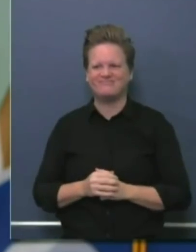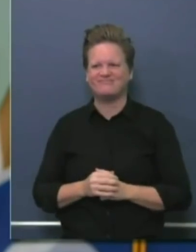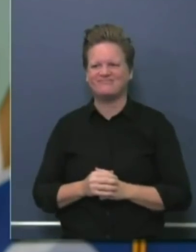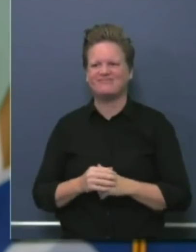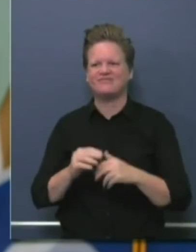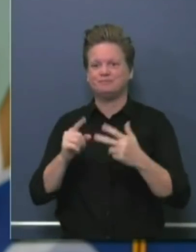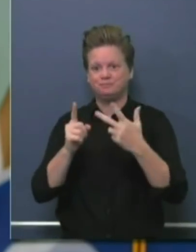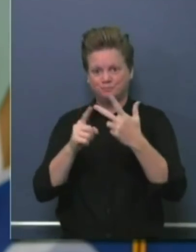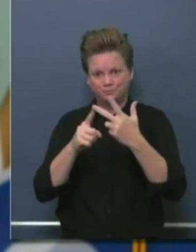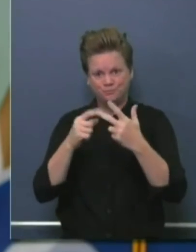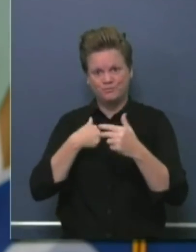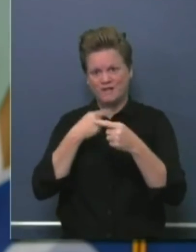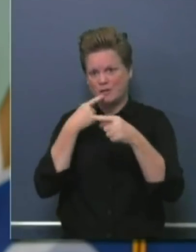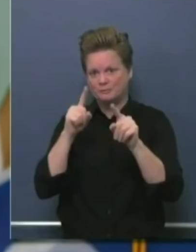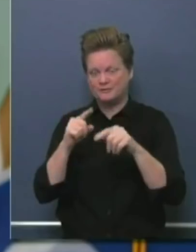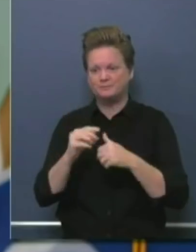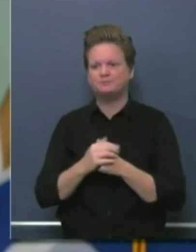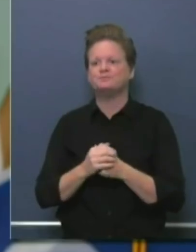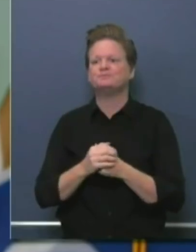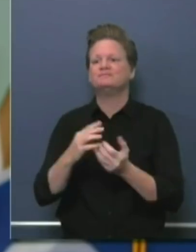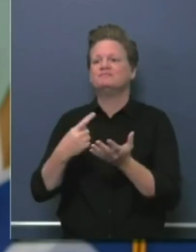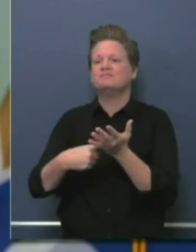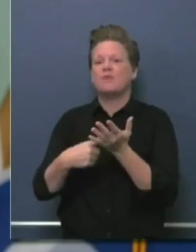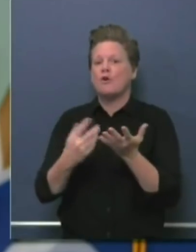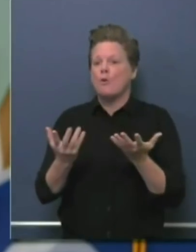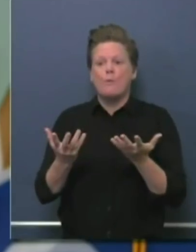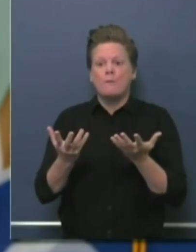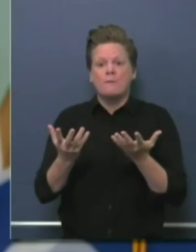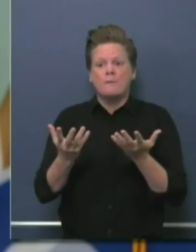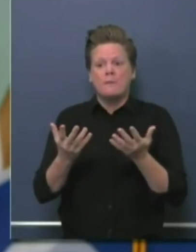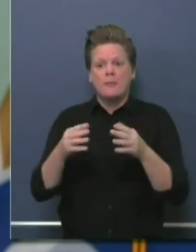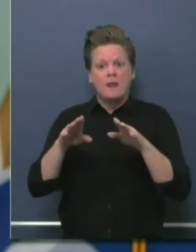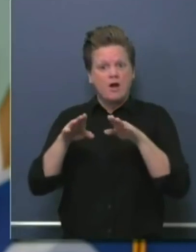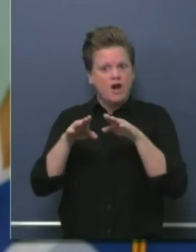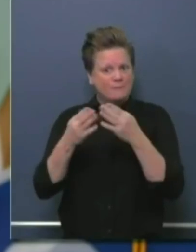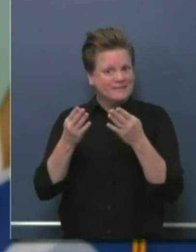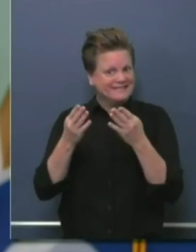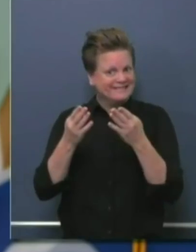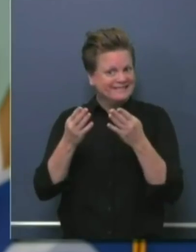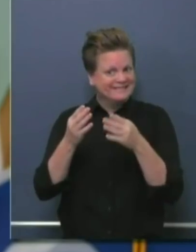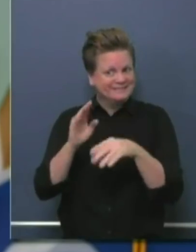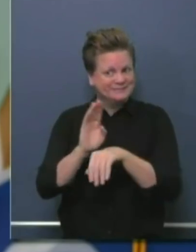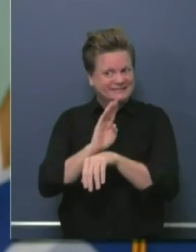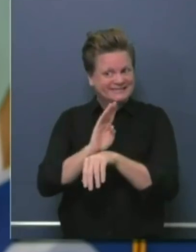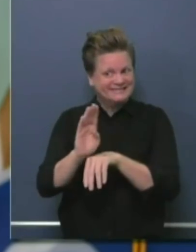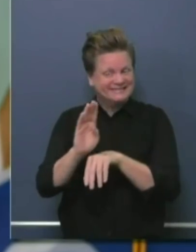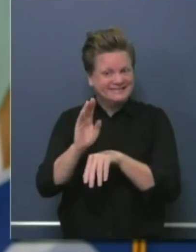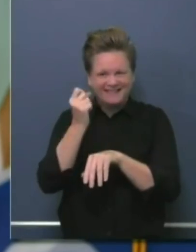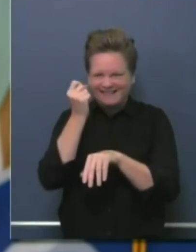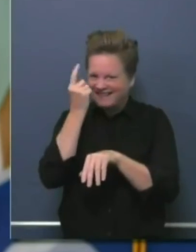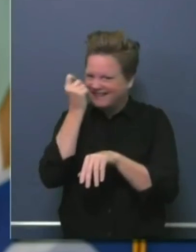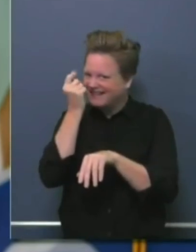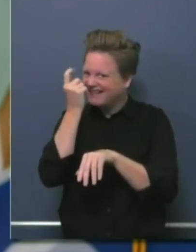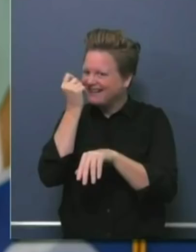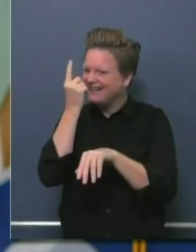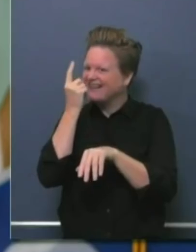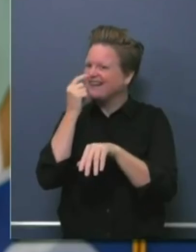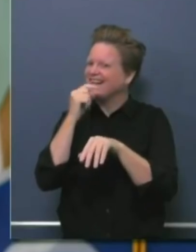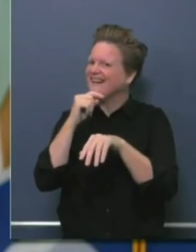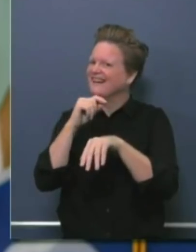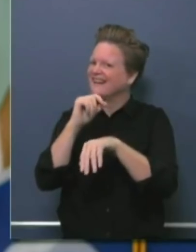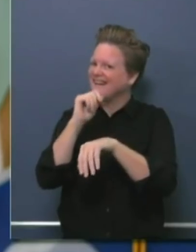week to discuss reopening our economy with modifications, reopening sectors of our economy with modifications,